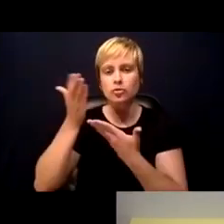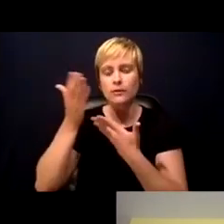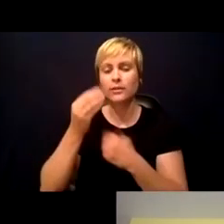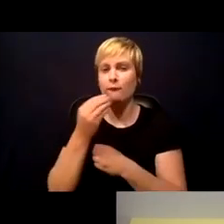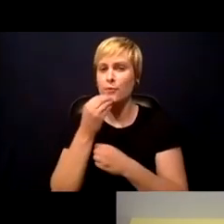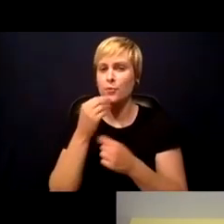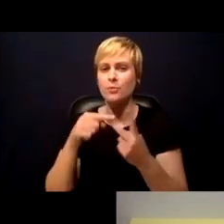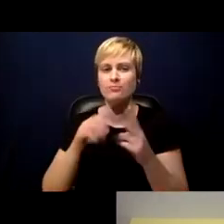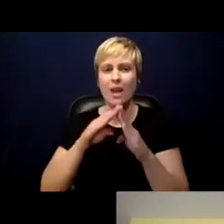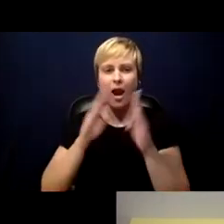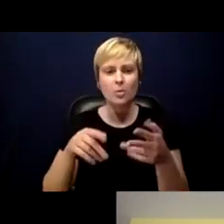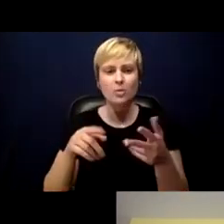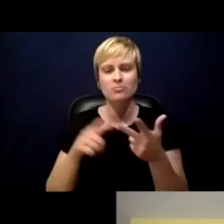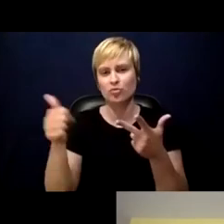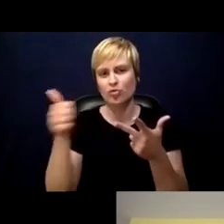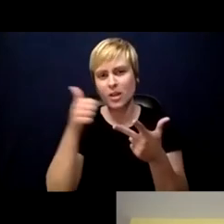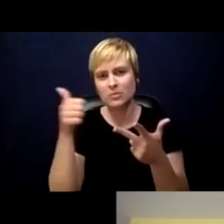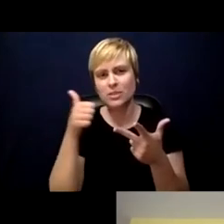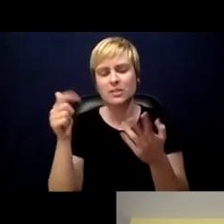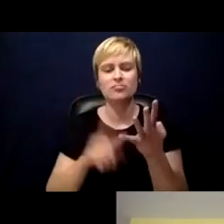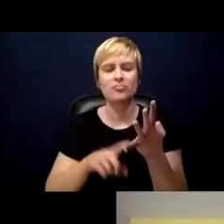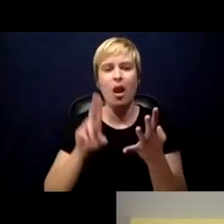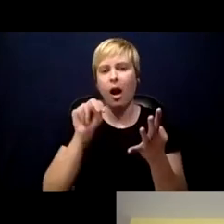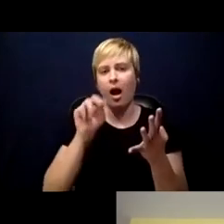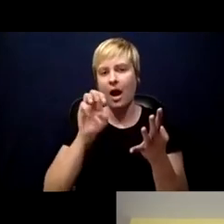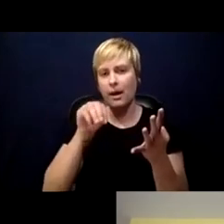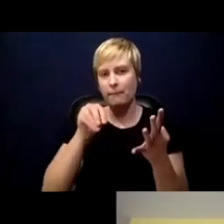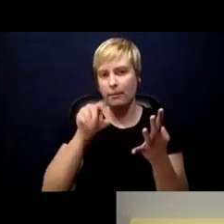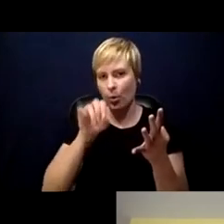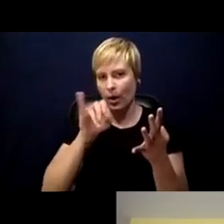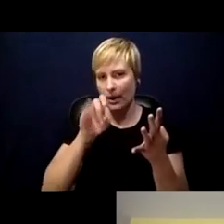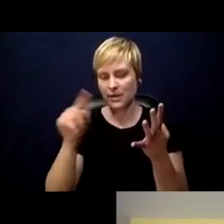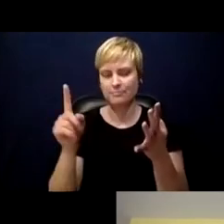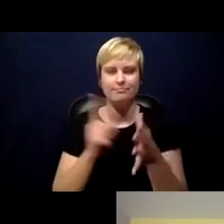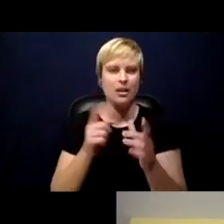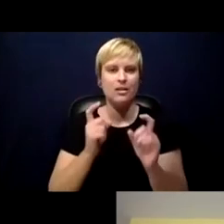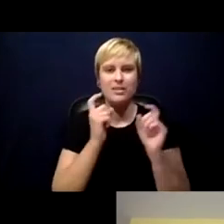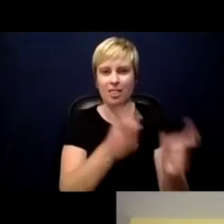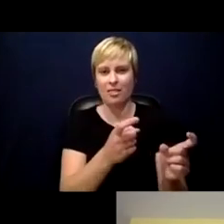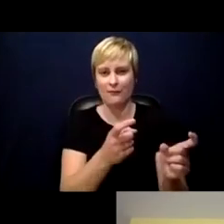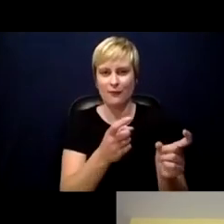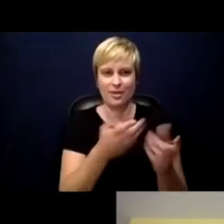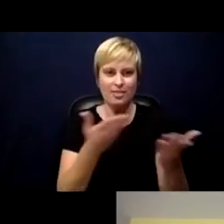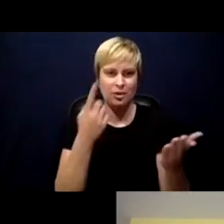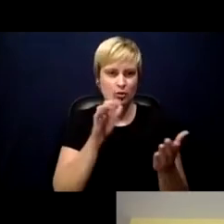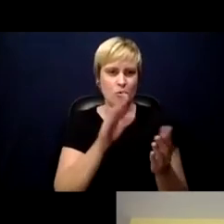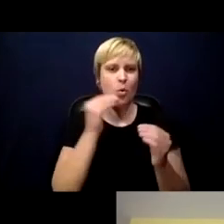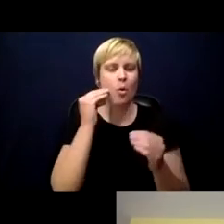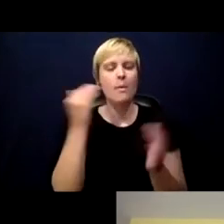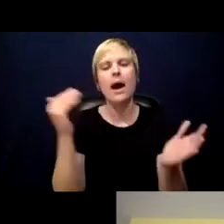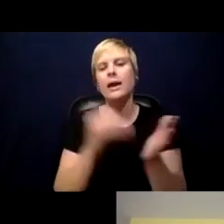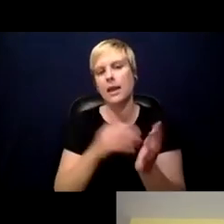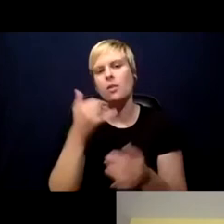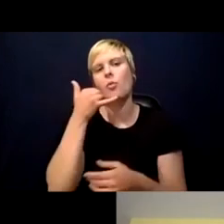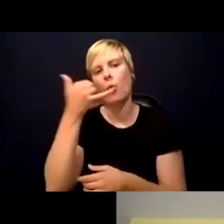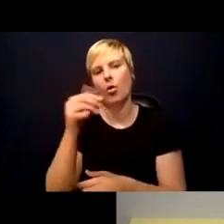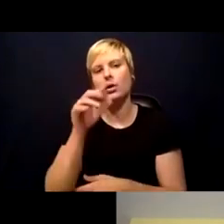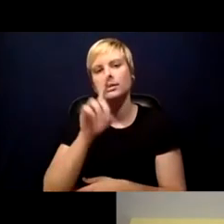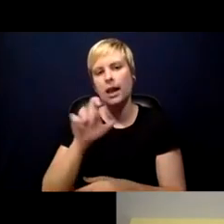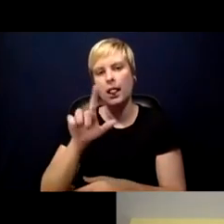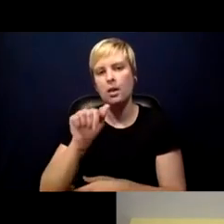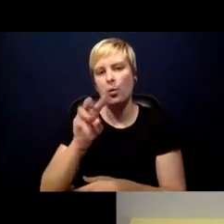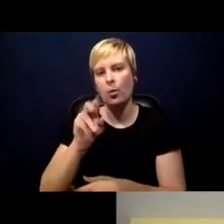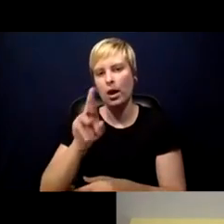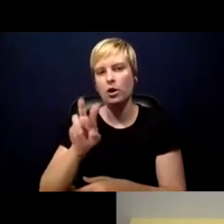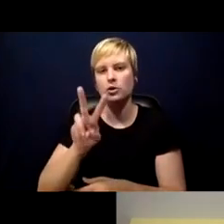housing, transportation, unemployment, getting items delivered to your home, again, you can call Delaware 211. For the